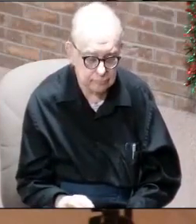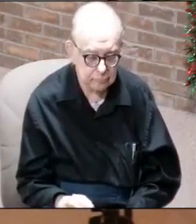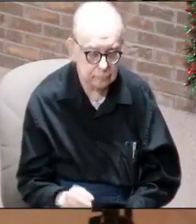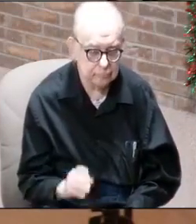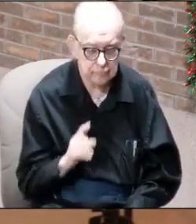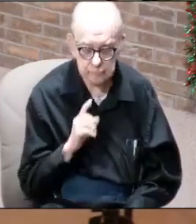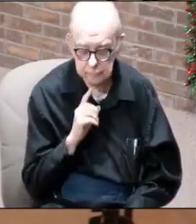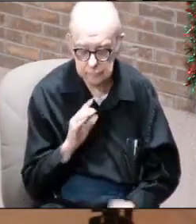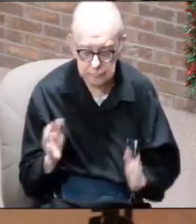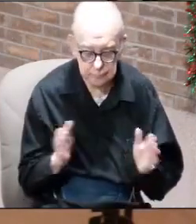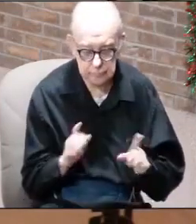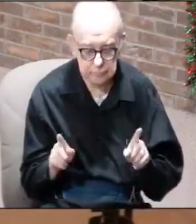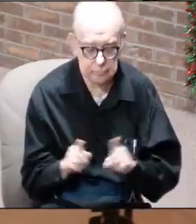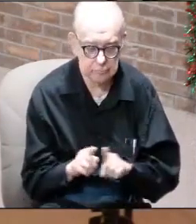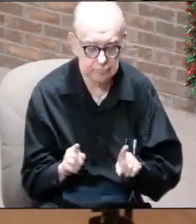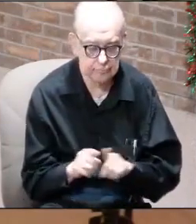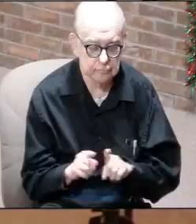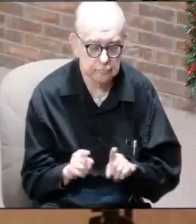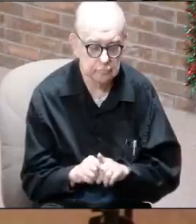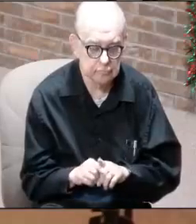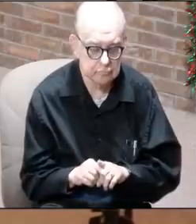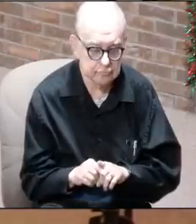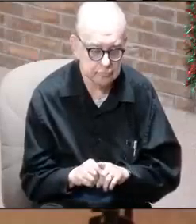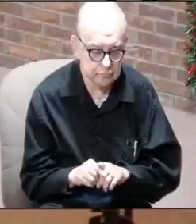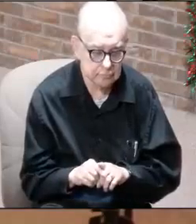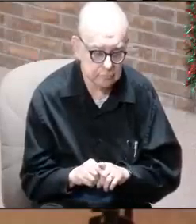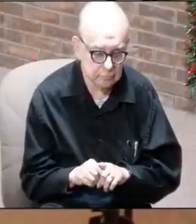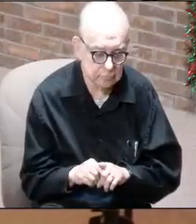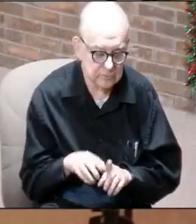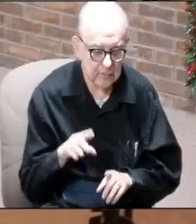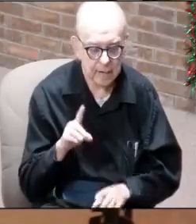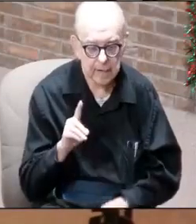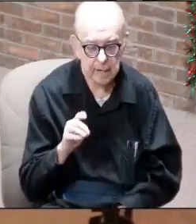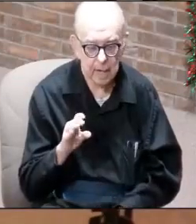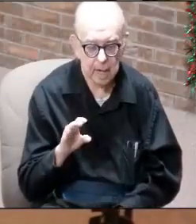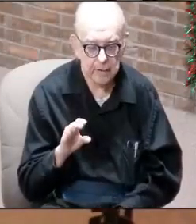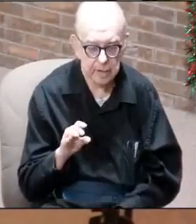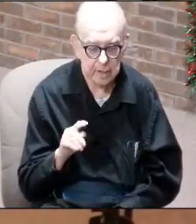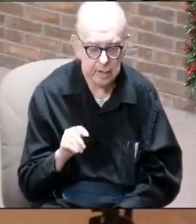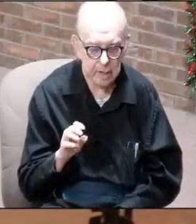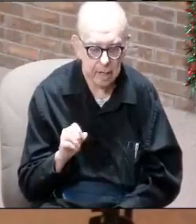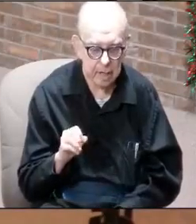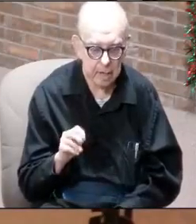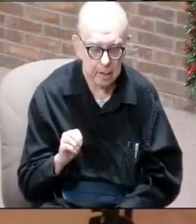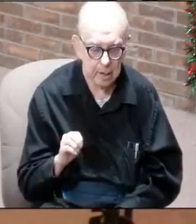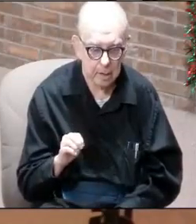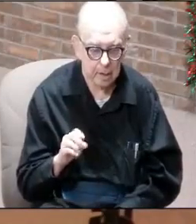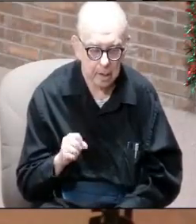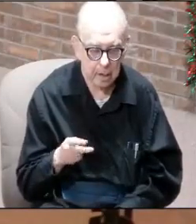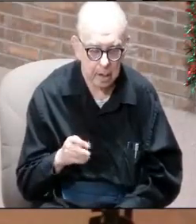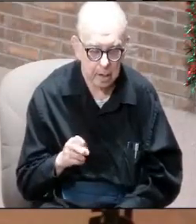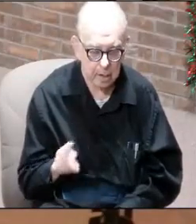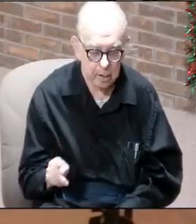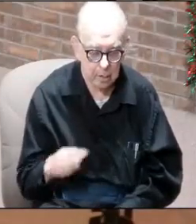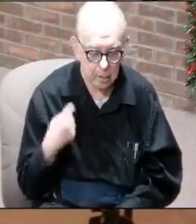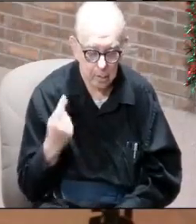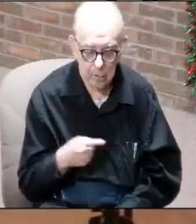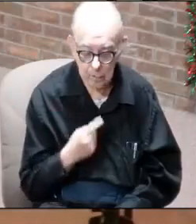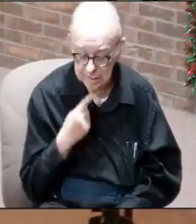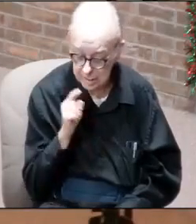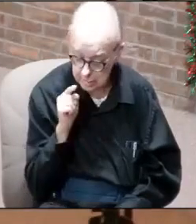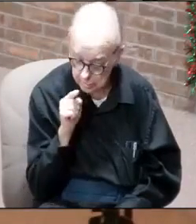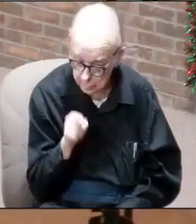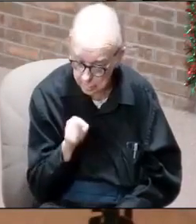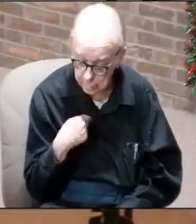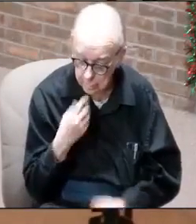It sounds exactly like a dictatorship that we're going to tell you what